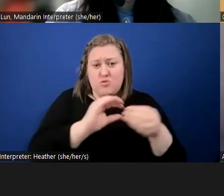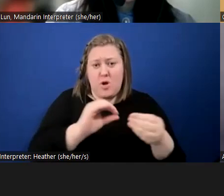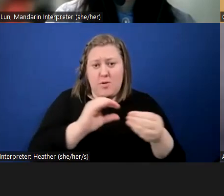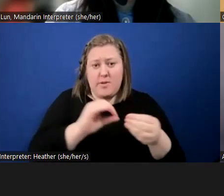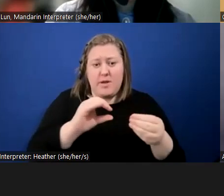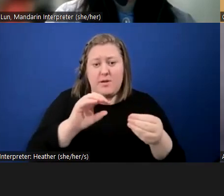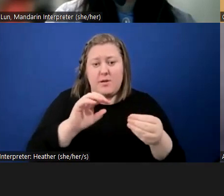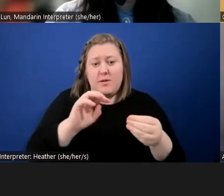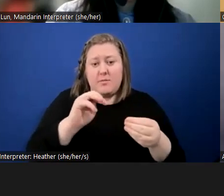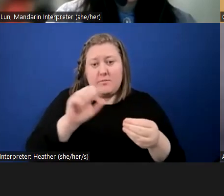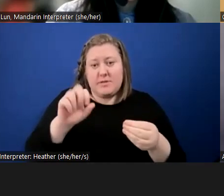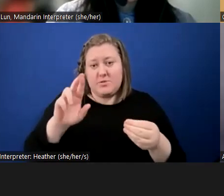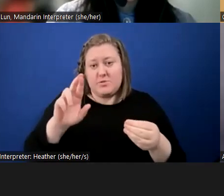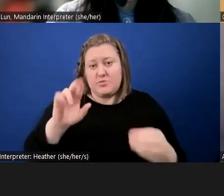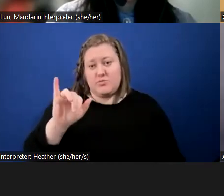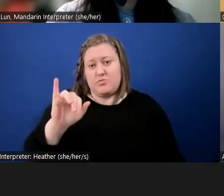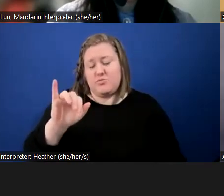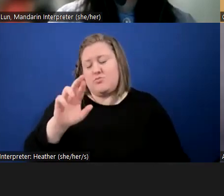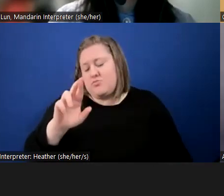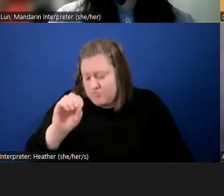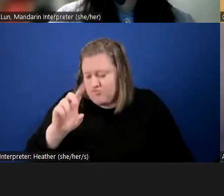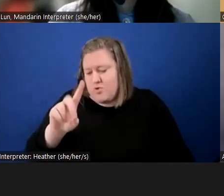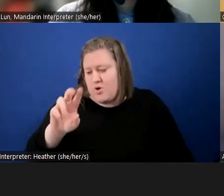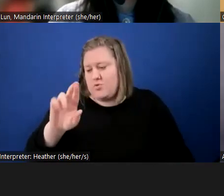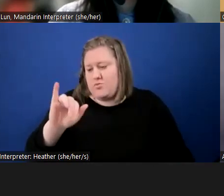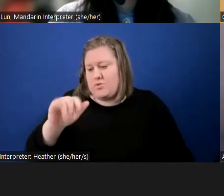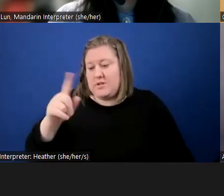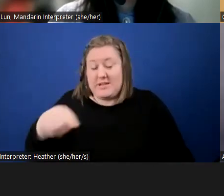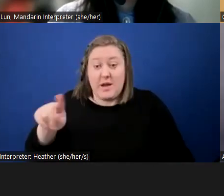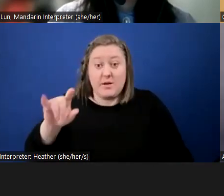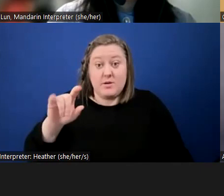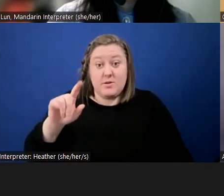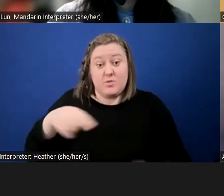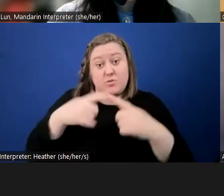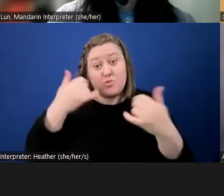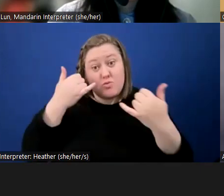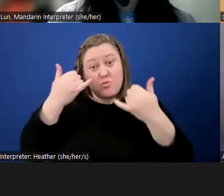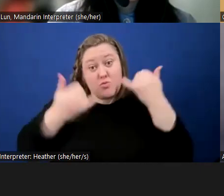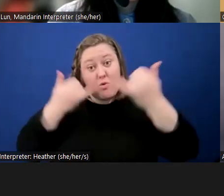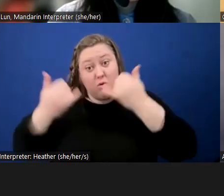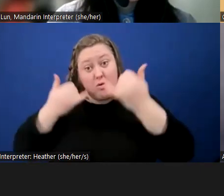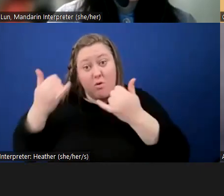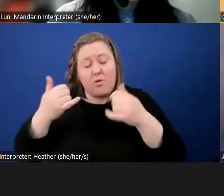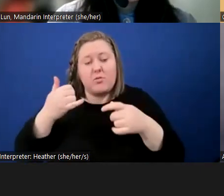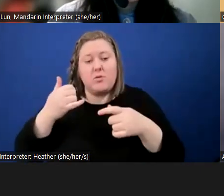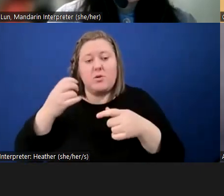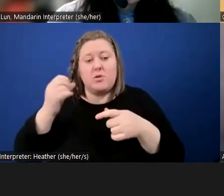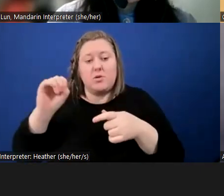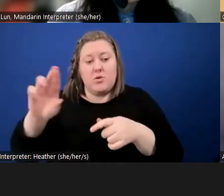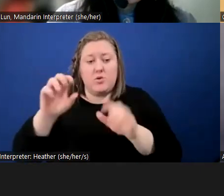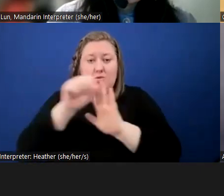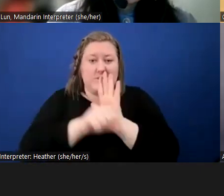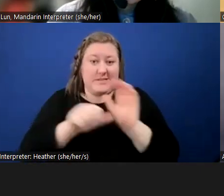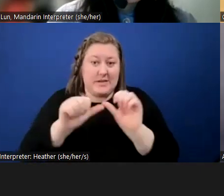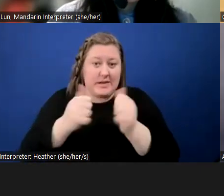Rodriguez about that when one calls the agencies or any other state agency